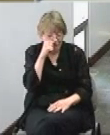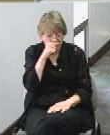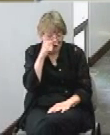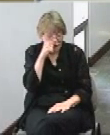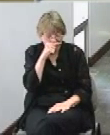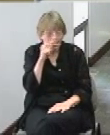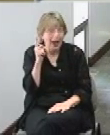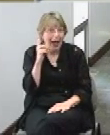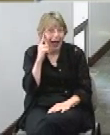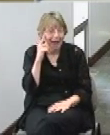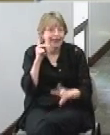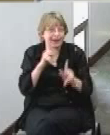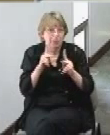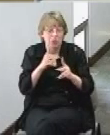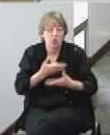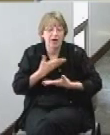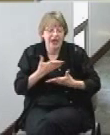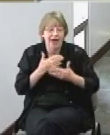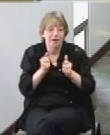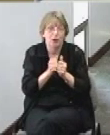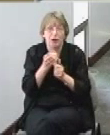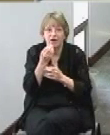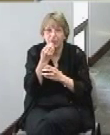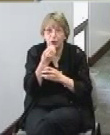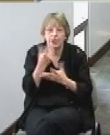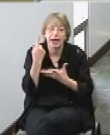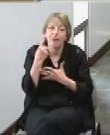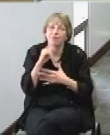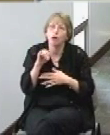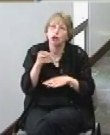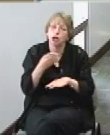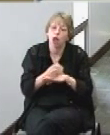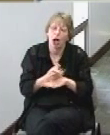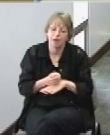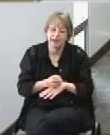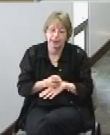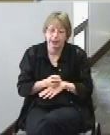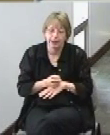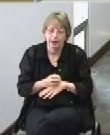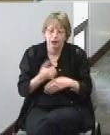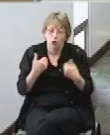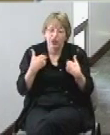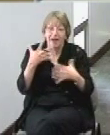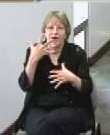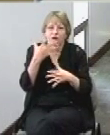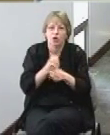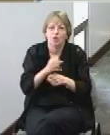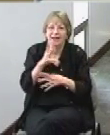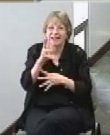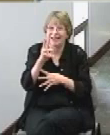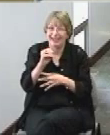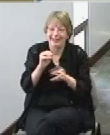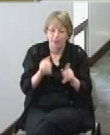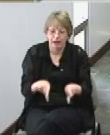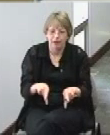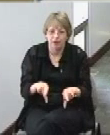food as far as employment we're gonna have a total of about 60 employees